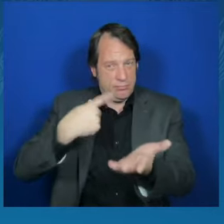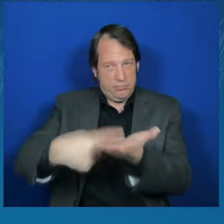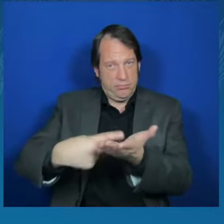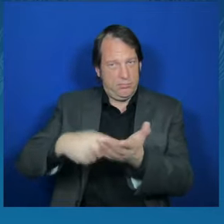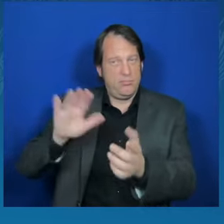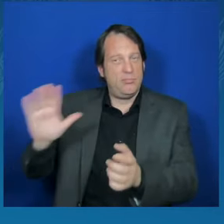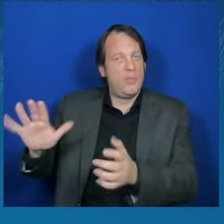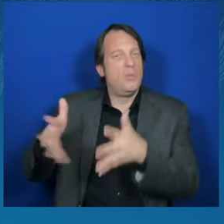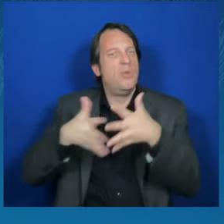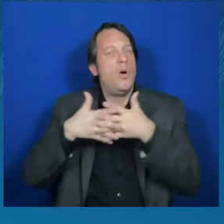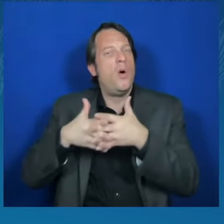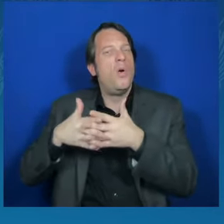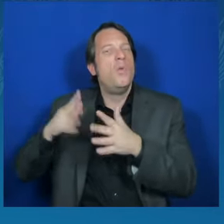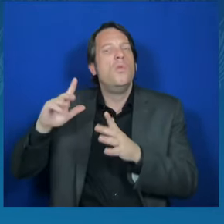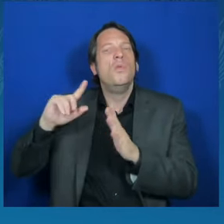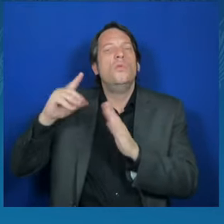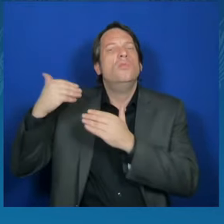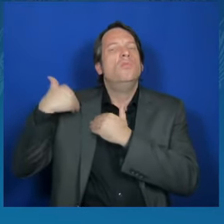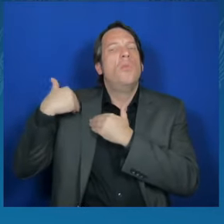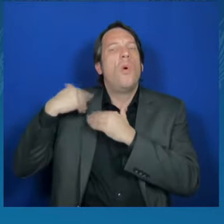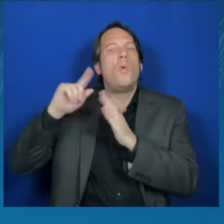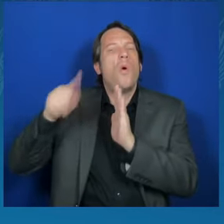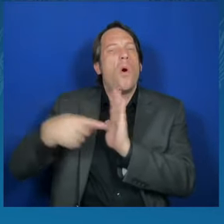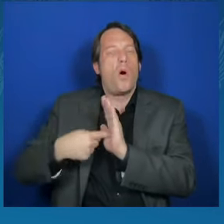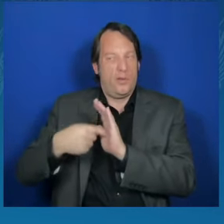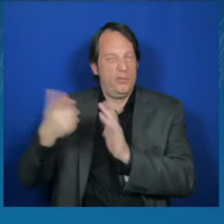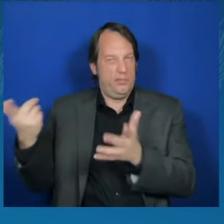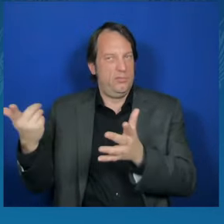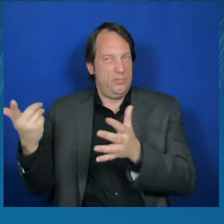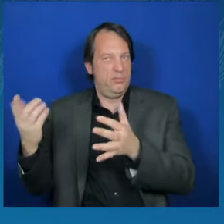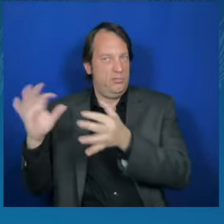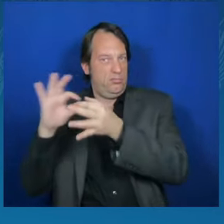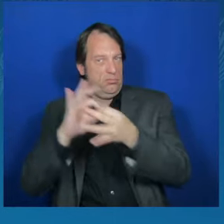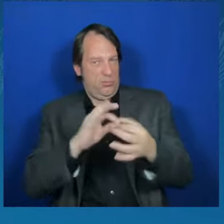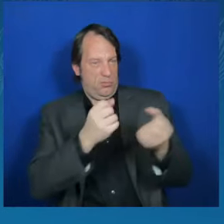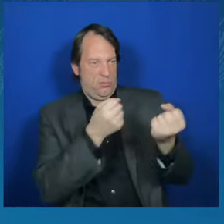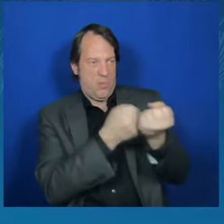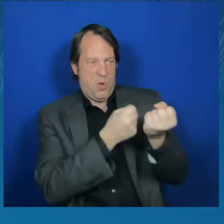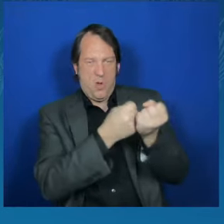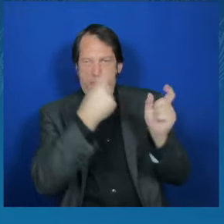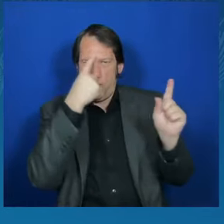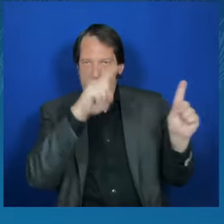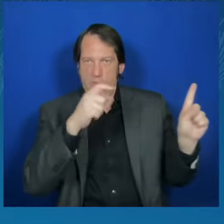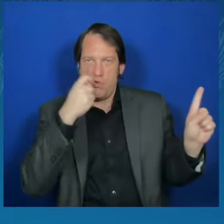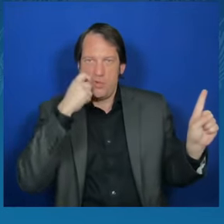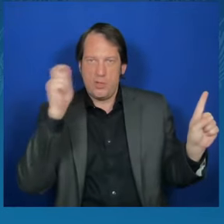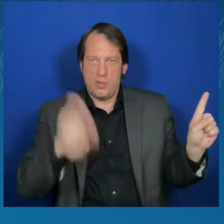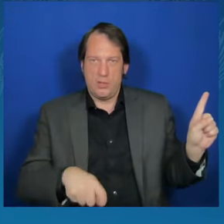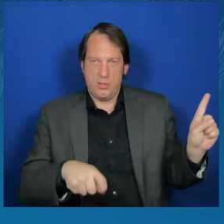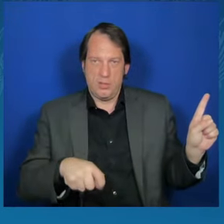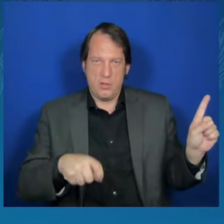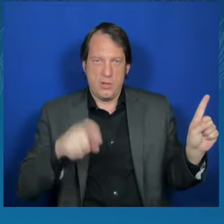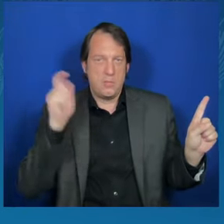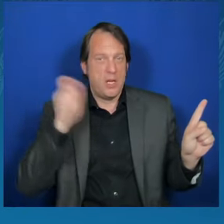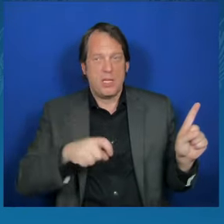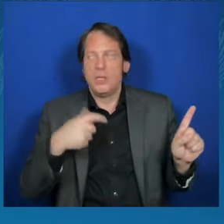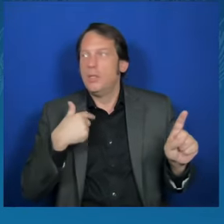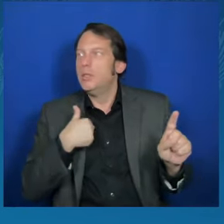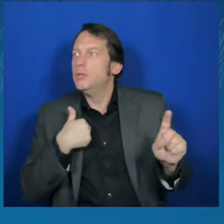to our support for Ukraine, we must be unwavering and we cannot play political games.